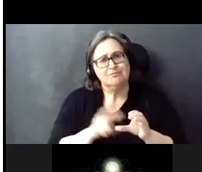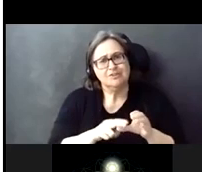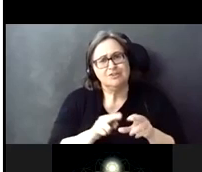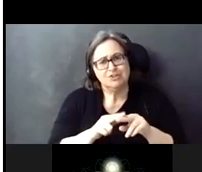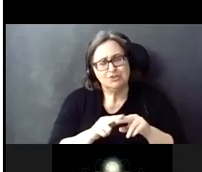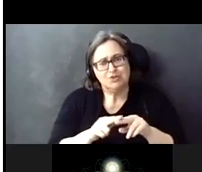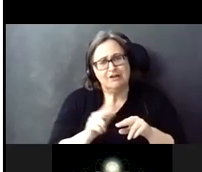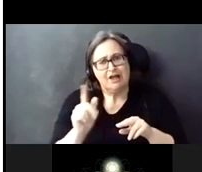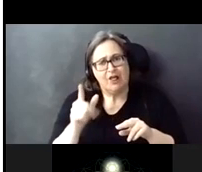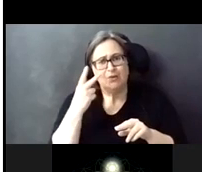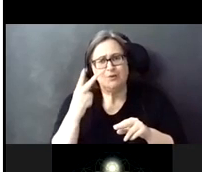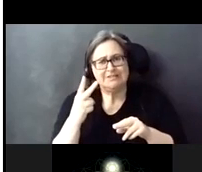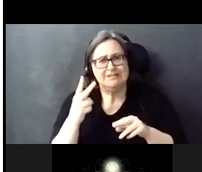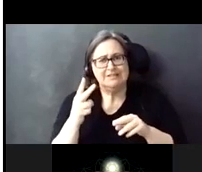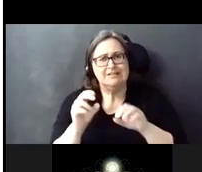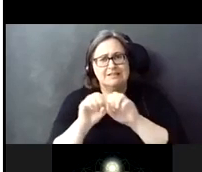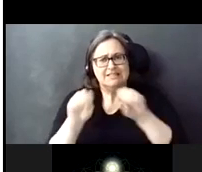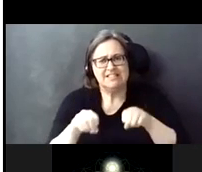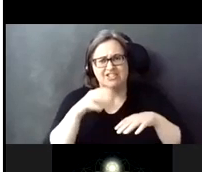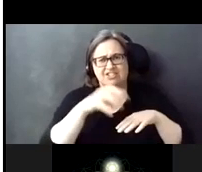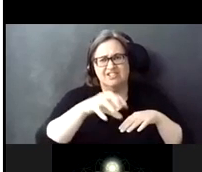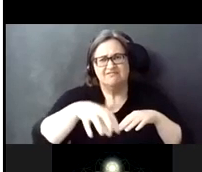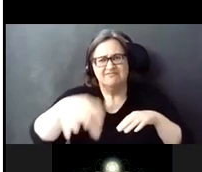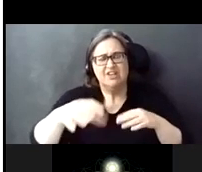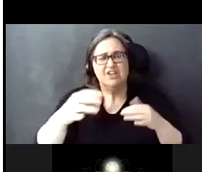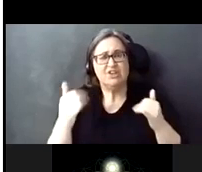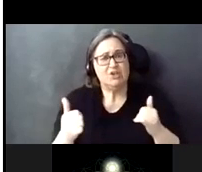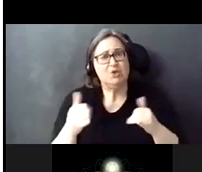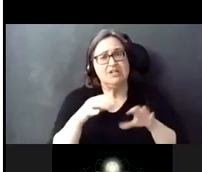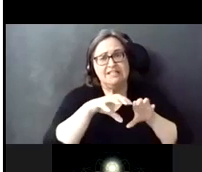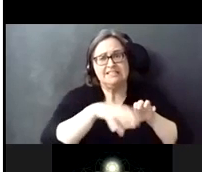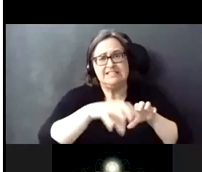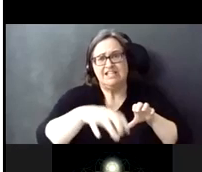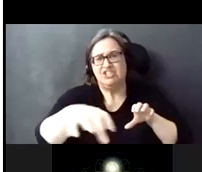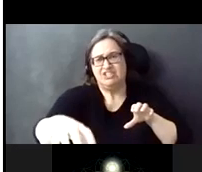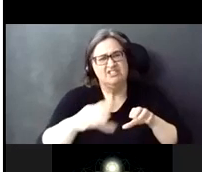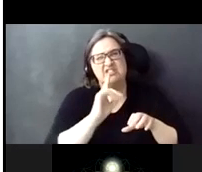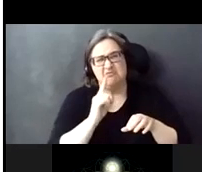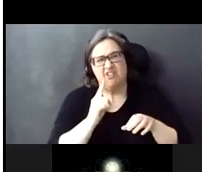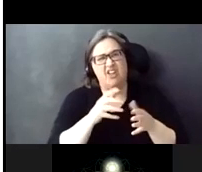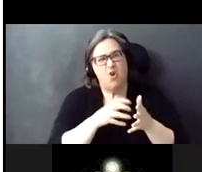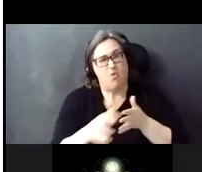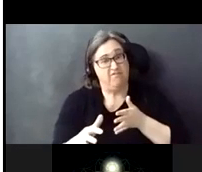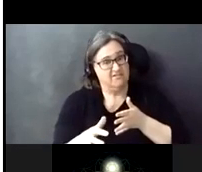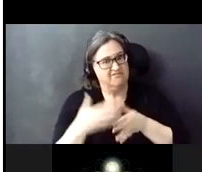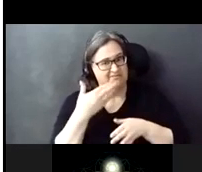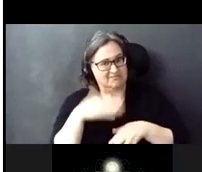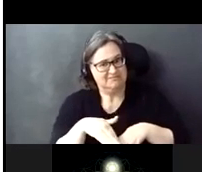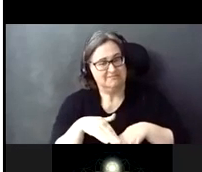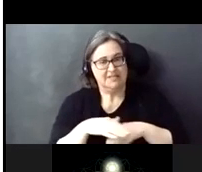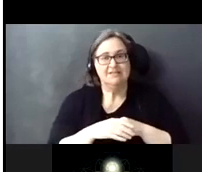you know, ride the LUC stations and the current stations and track structure is in pretty rough shape in some areas. So